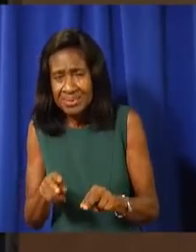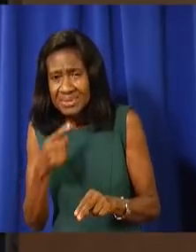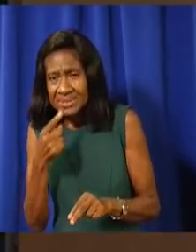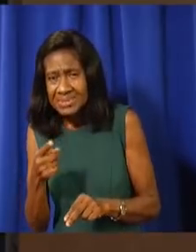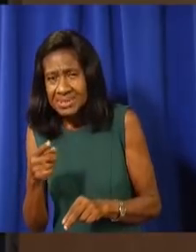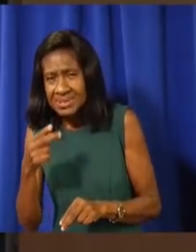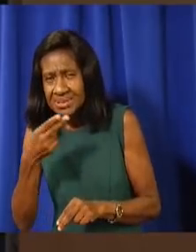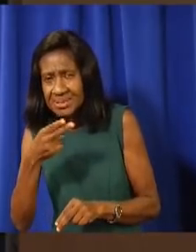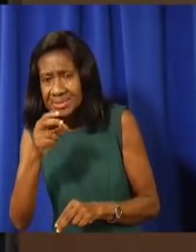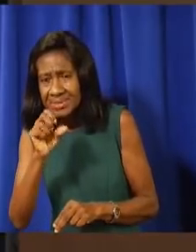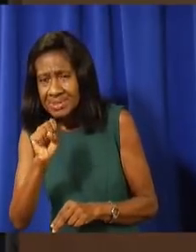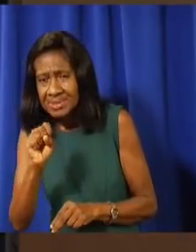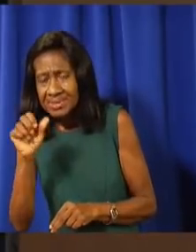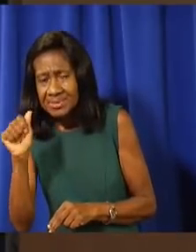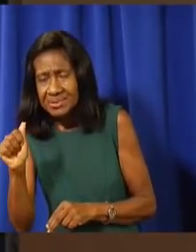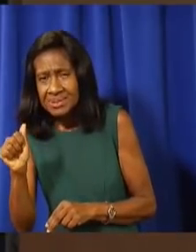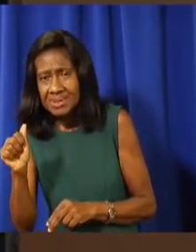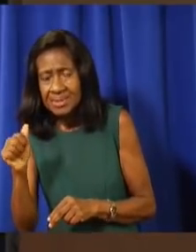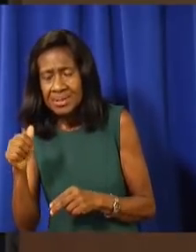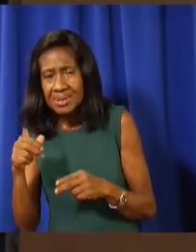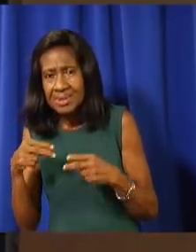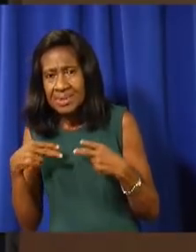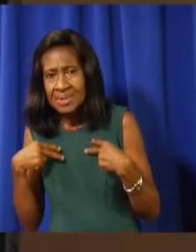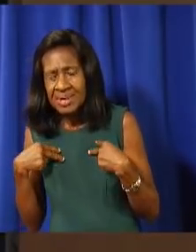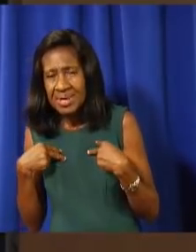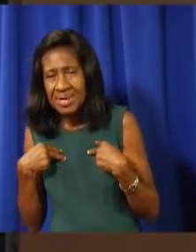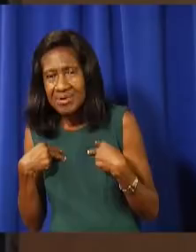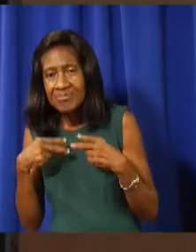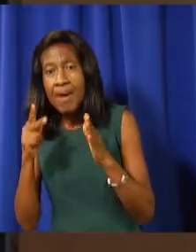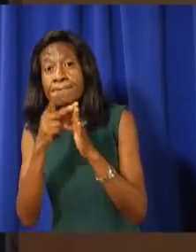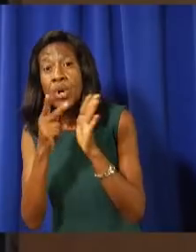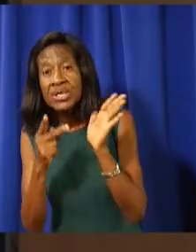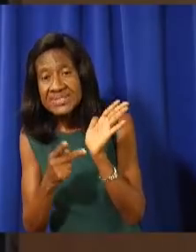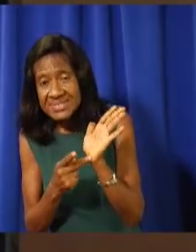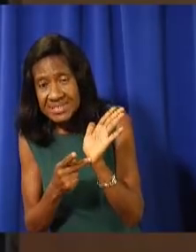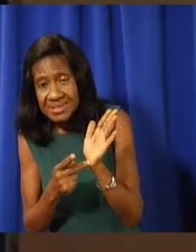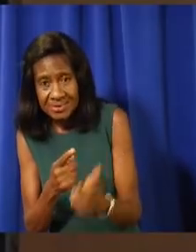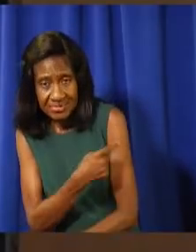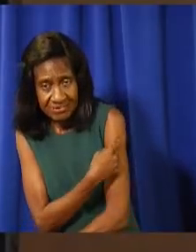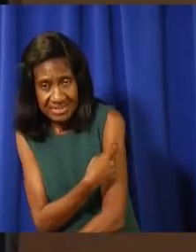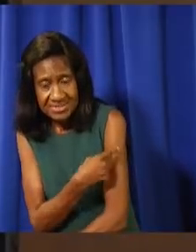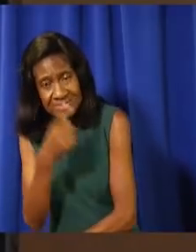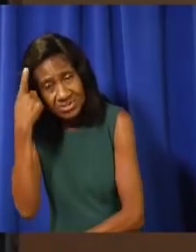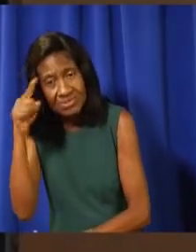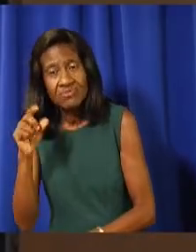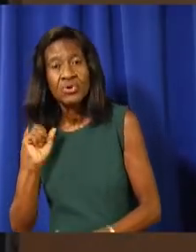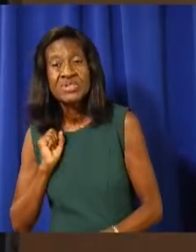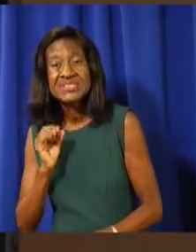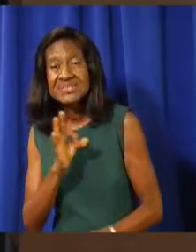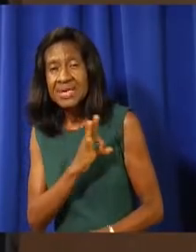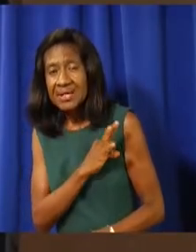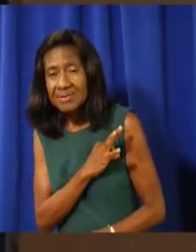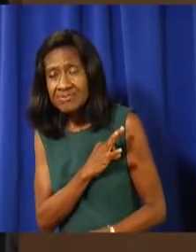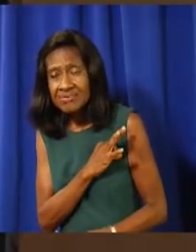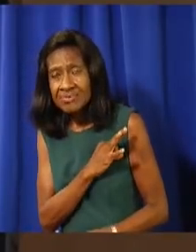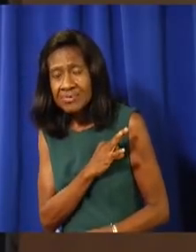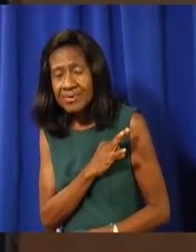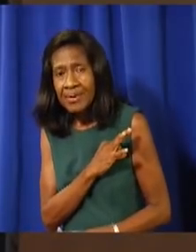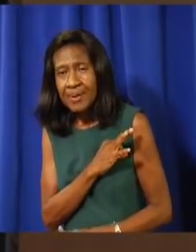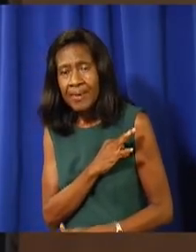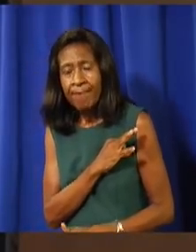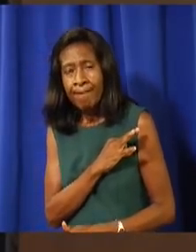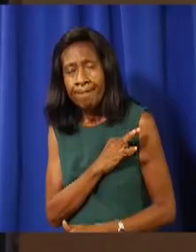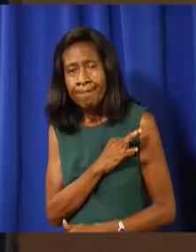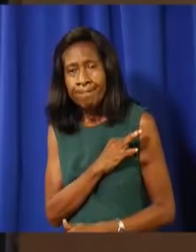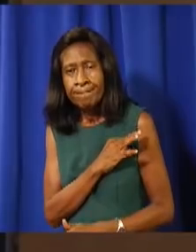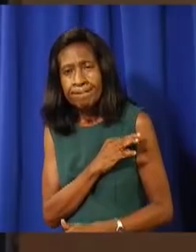already implemented, uh, vaccination policy for their staff. Um, because we all front line workers.